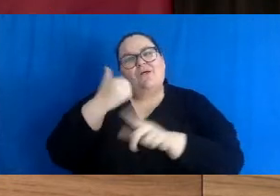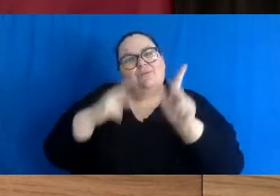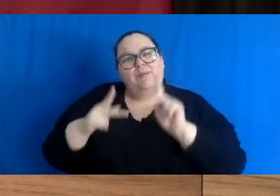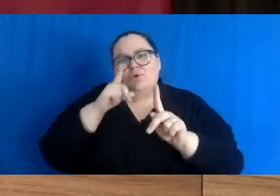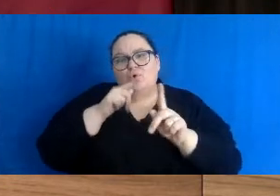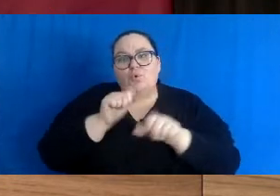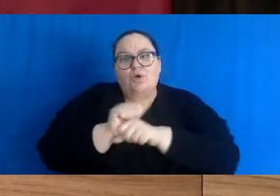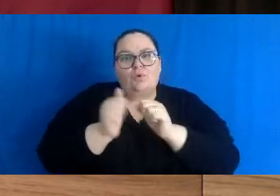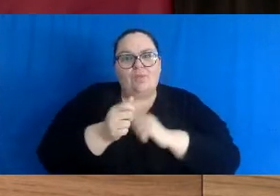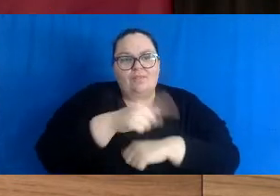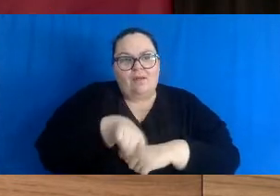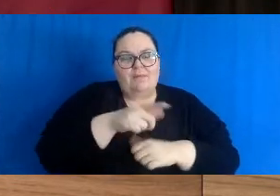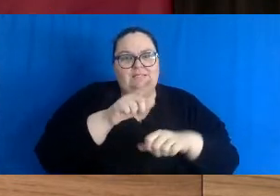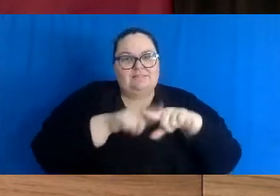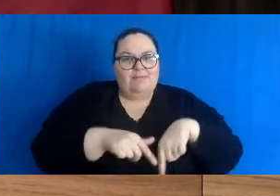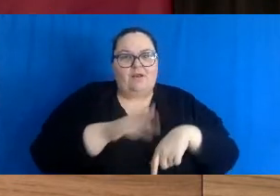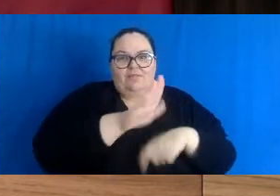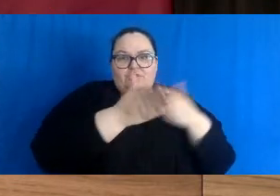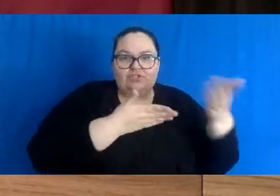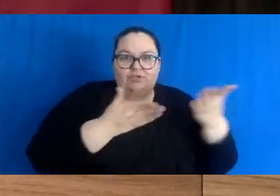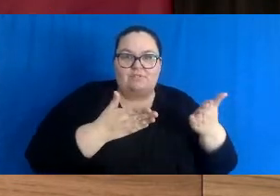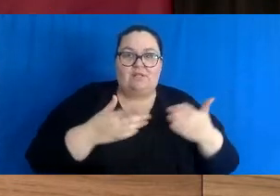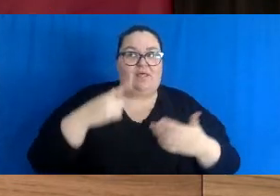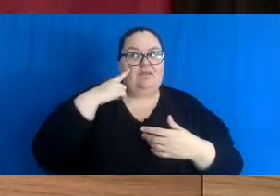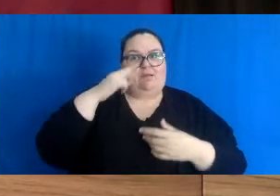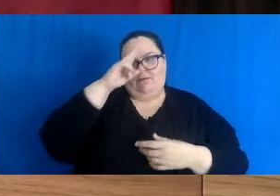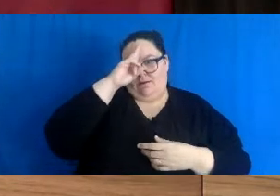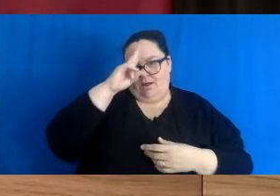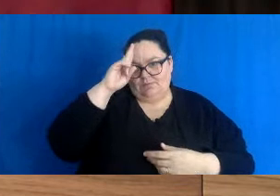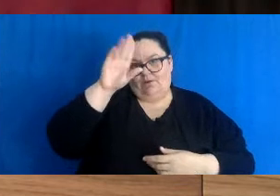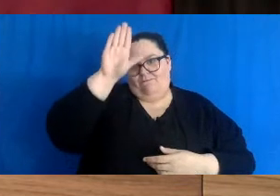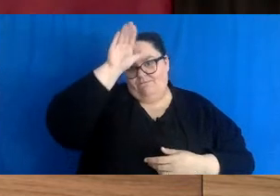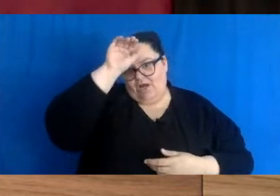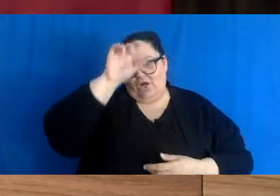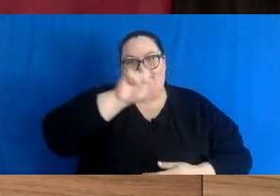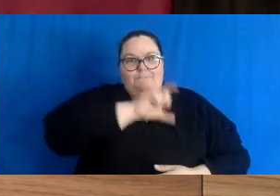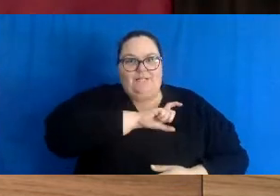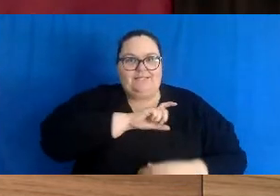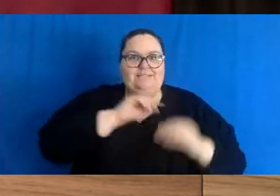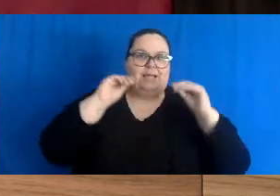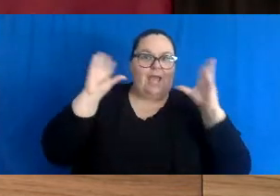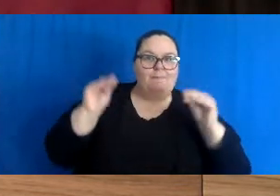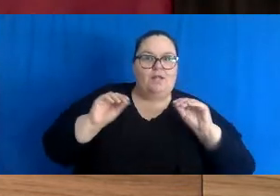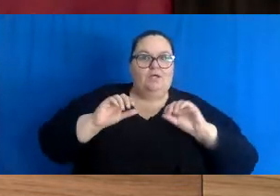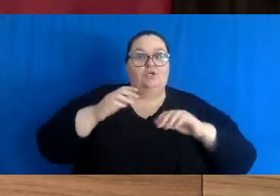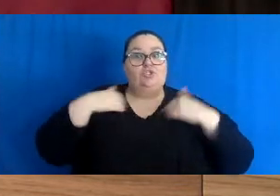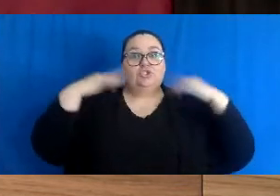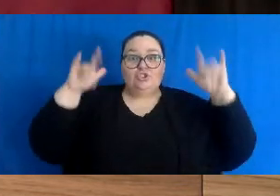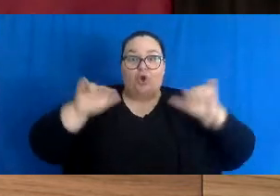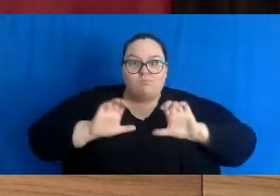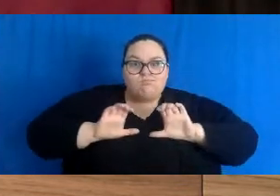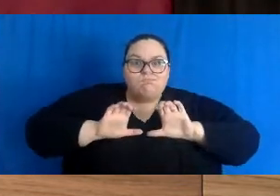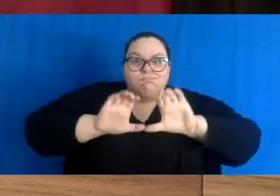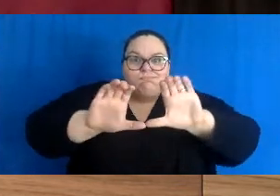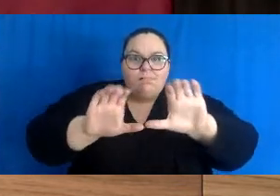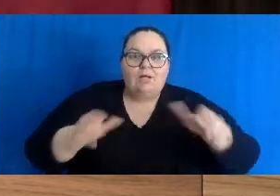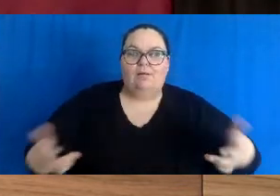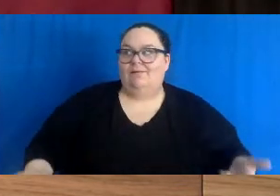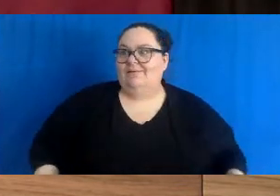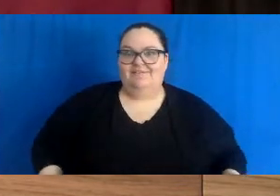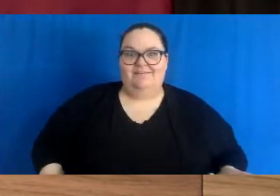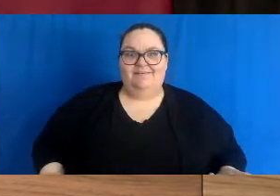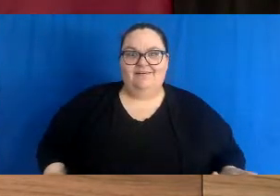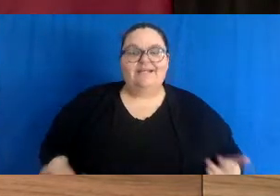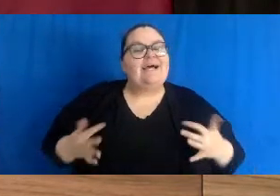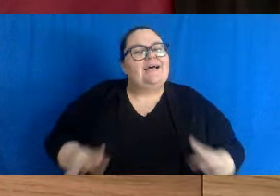services. And I'm talking about critical infrastructure like fire, police, ambulance, snow plows, etc. But it will also have a serious impact